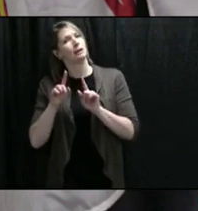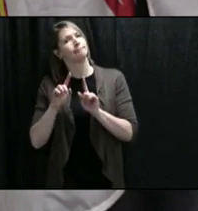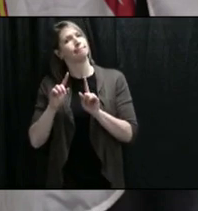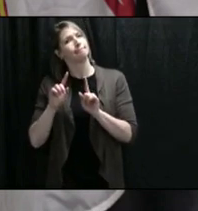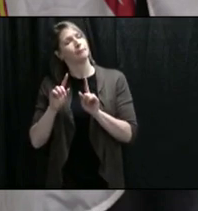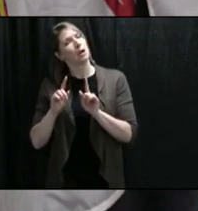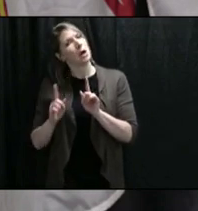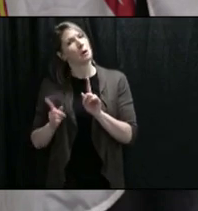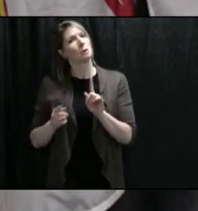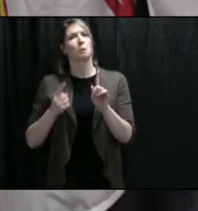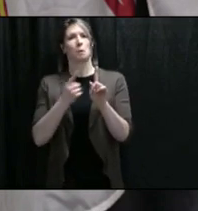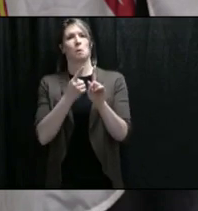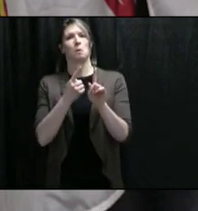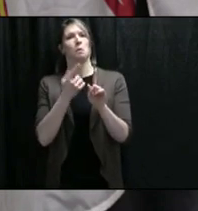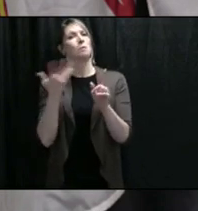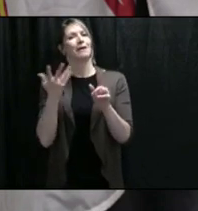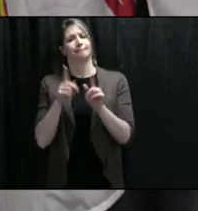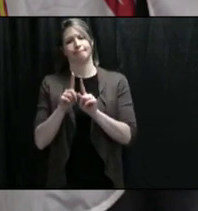to reduce the spread.